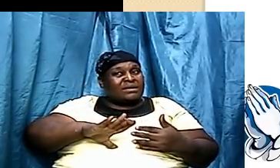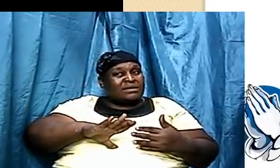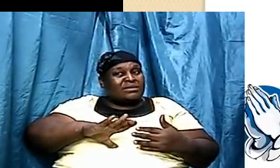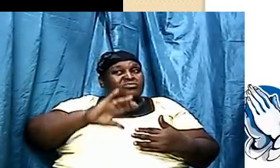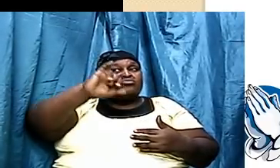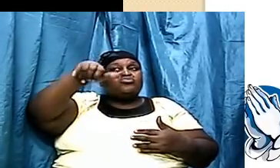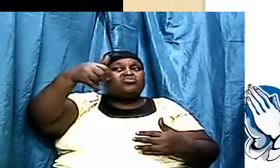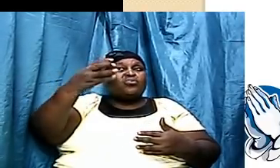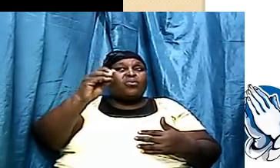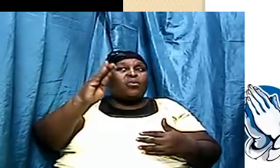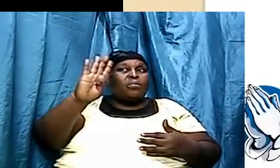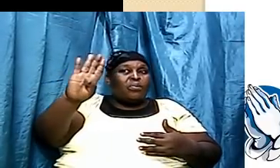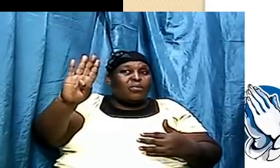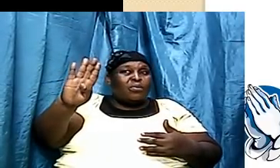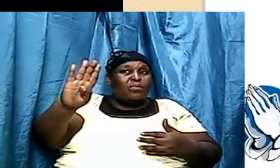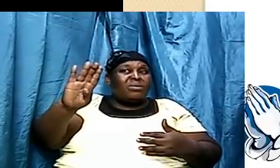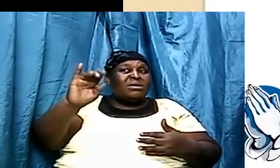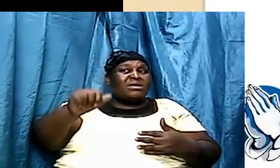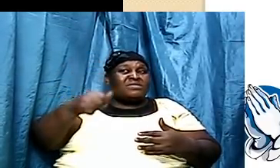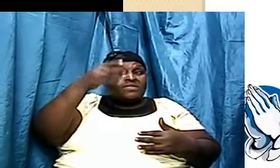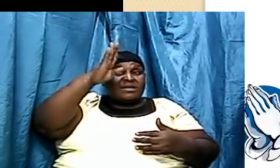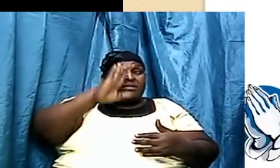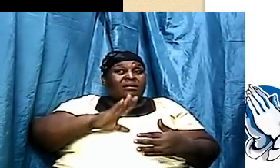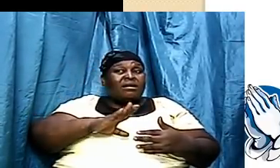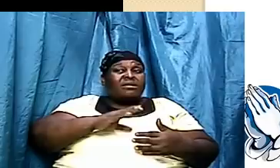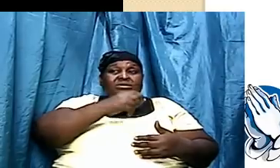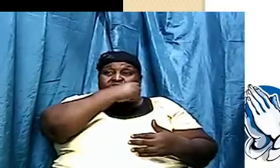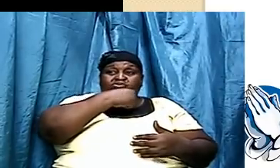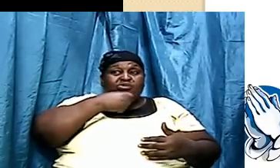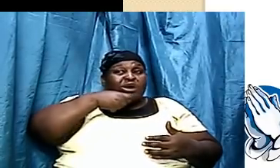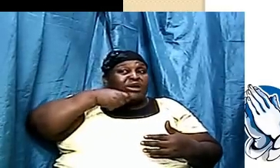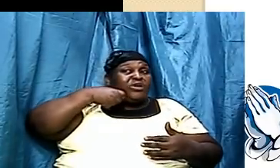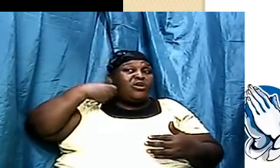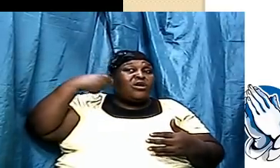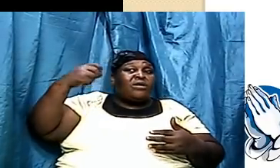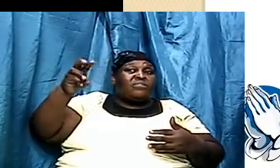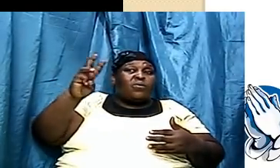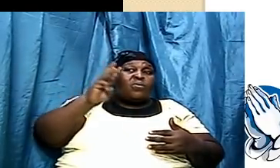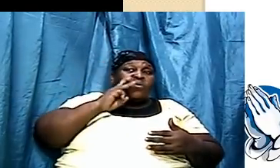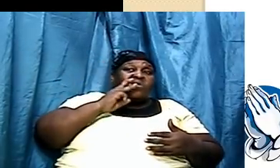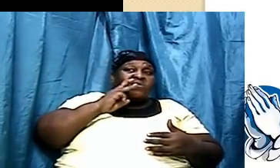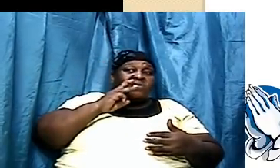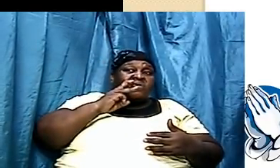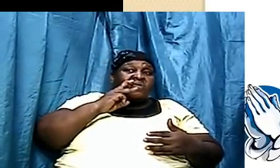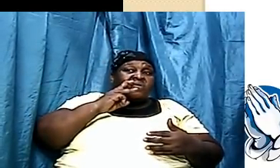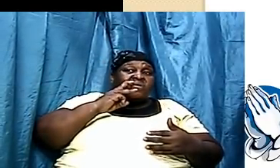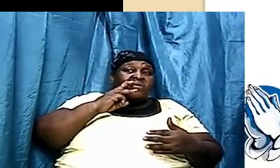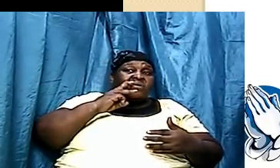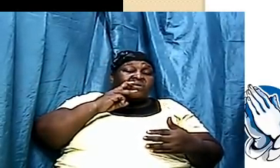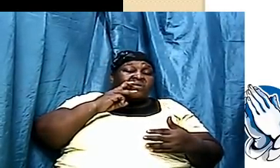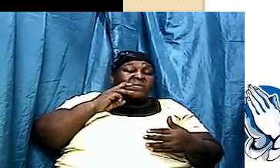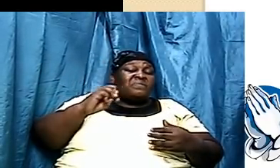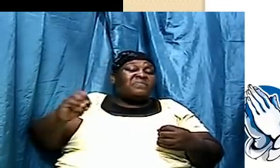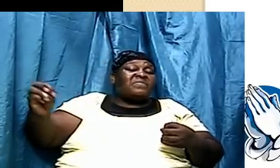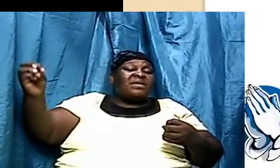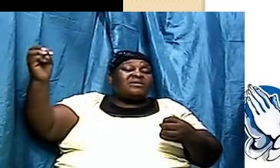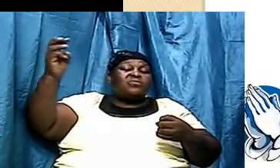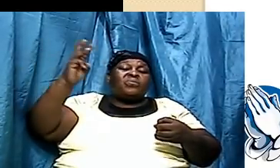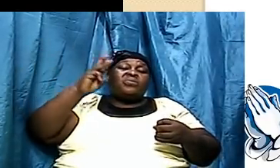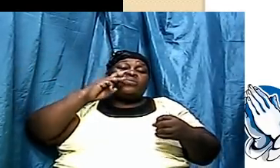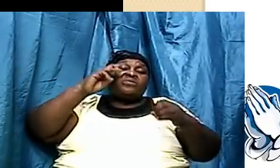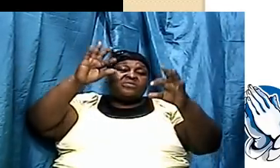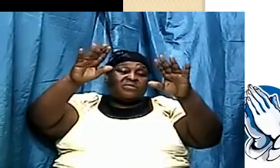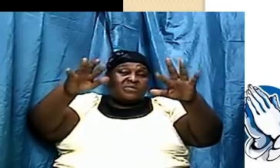that he draws up the drops of water which distill as rain to the streams my god and when he